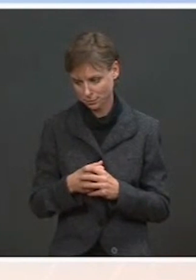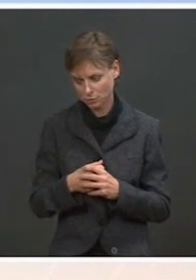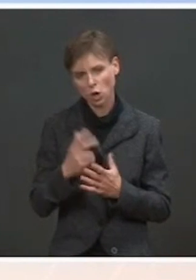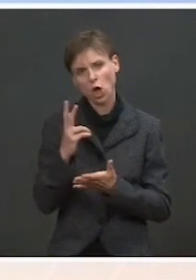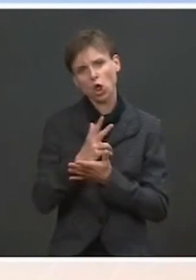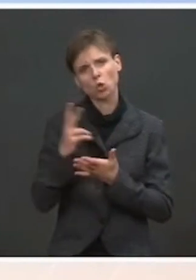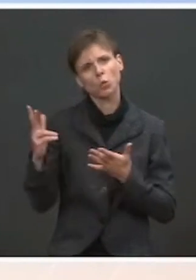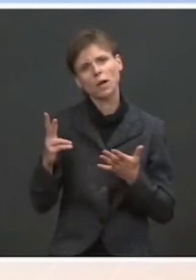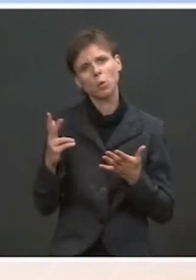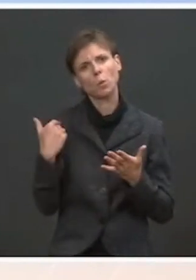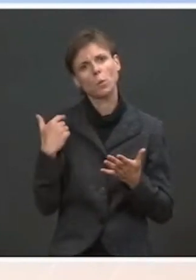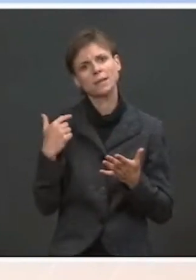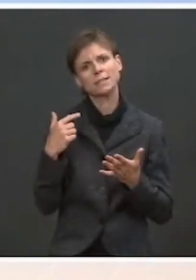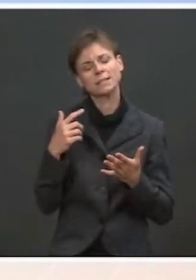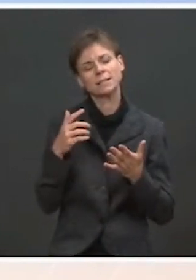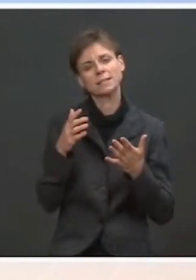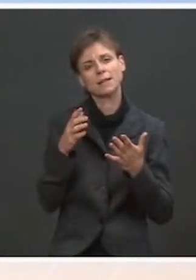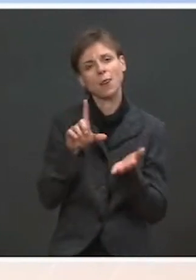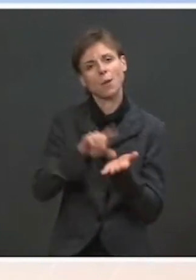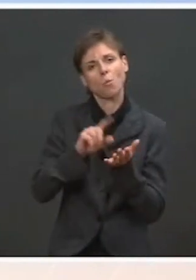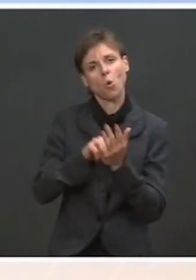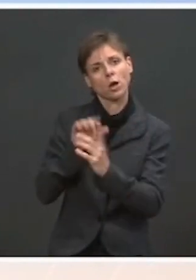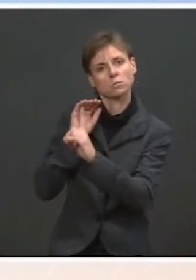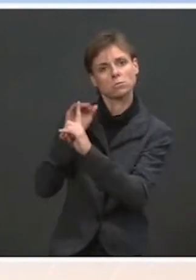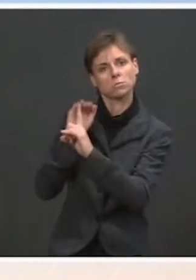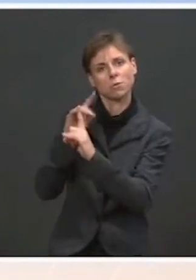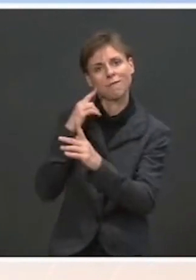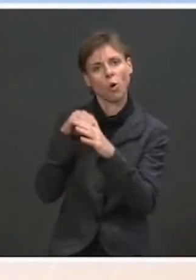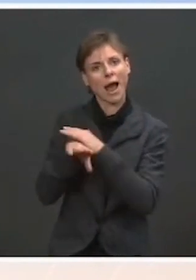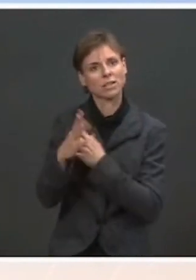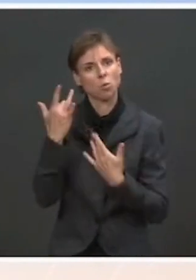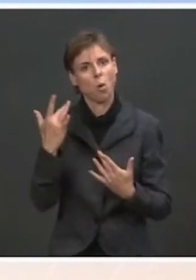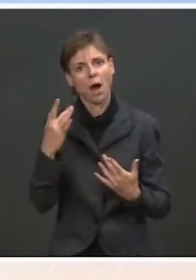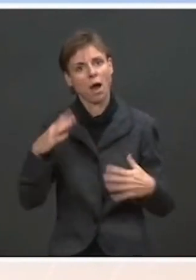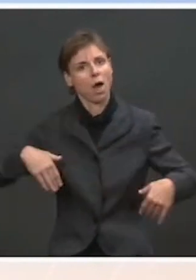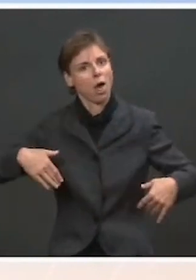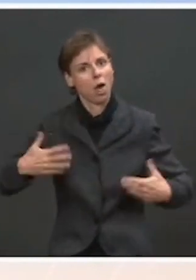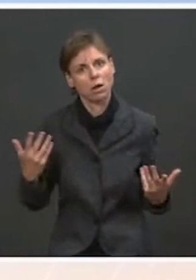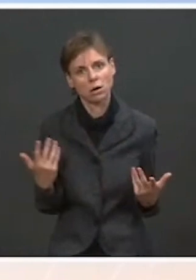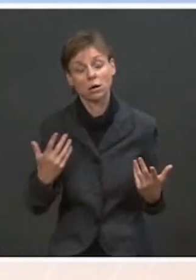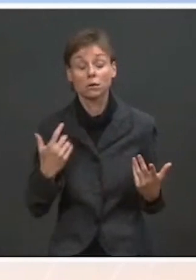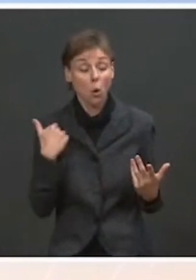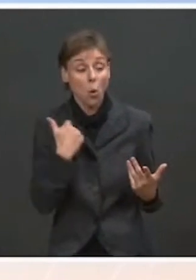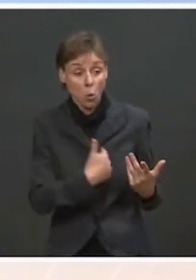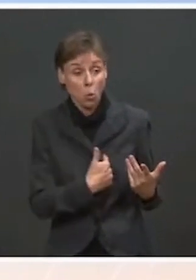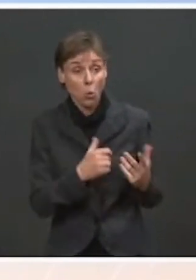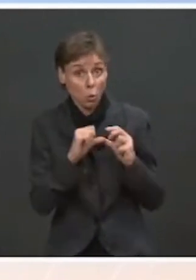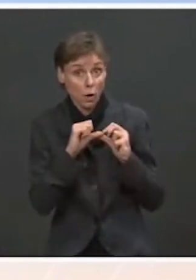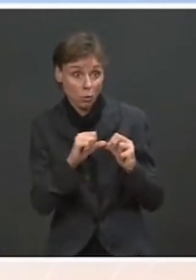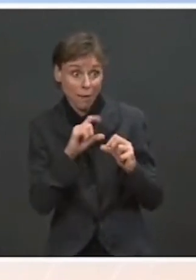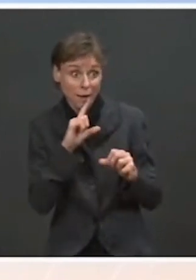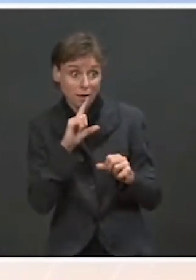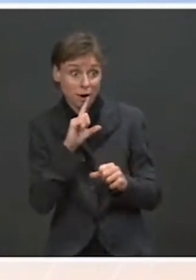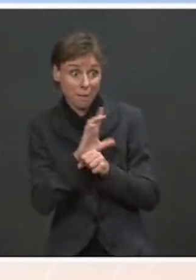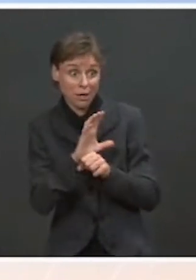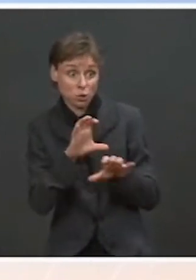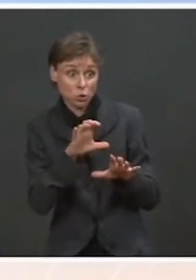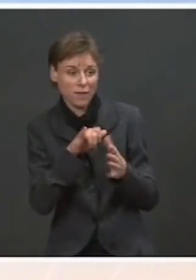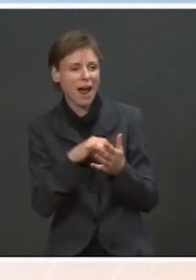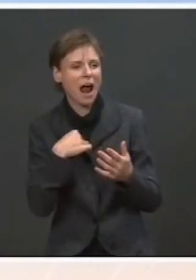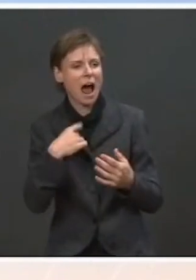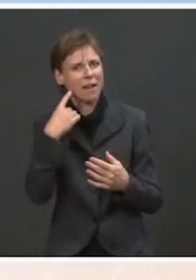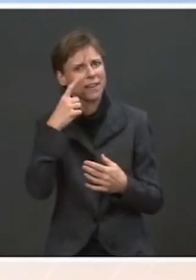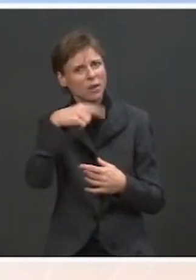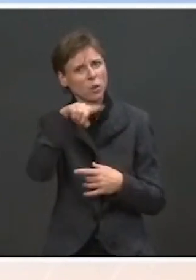Why have we still not seen any images inside these facilities? We remain committed to doing that, and I think these facilities are overseen.